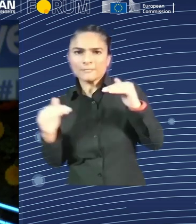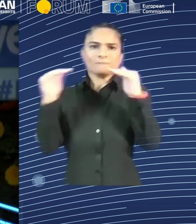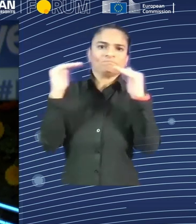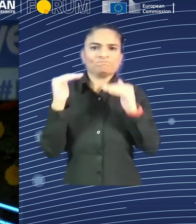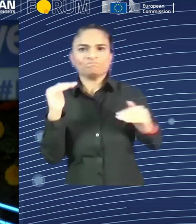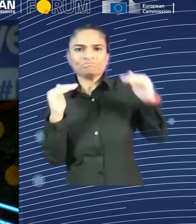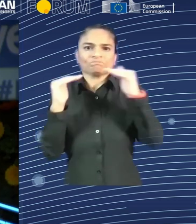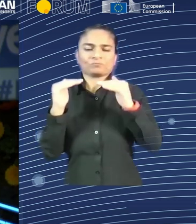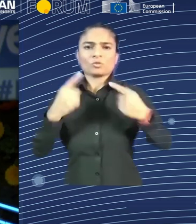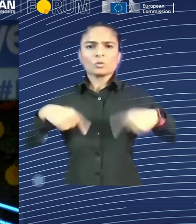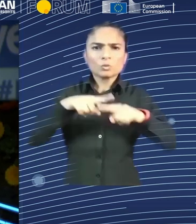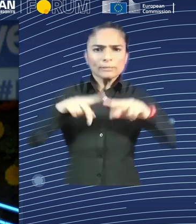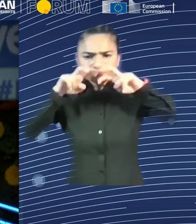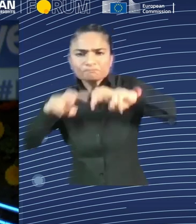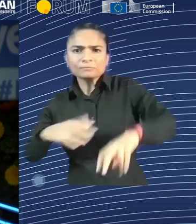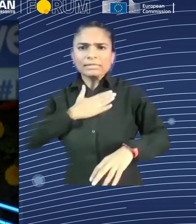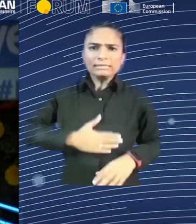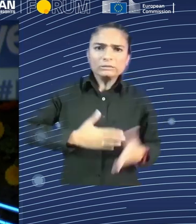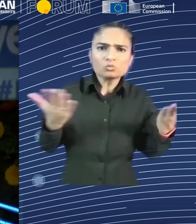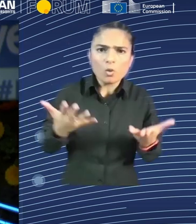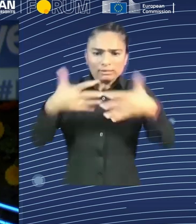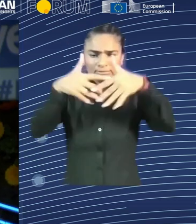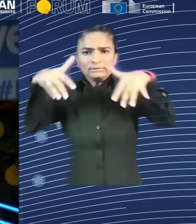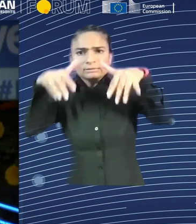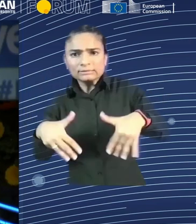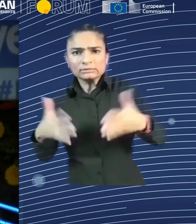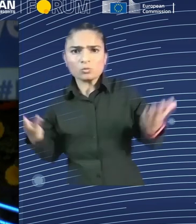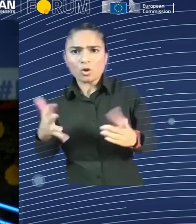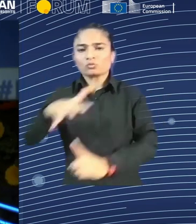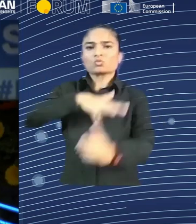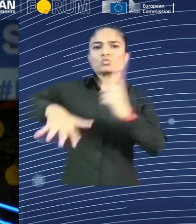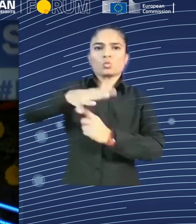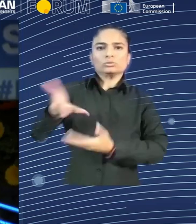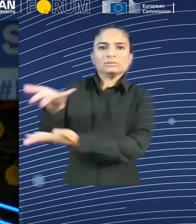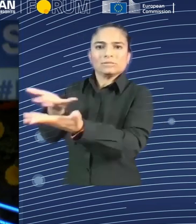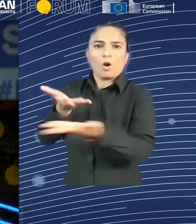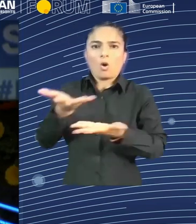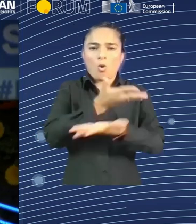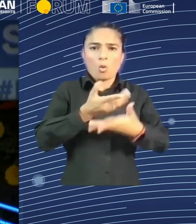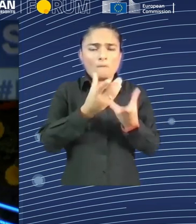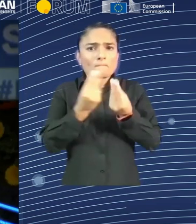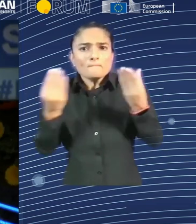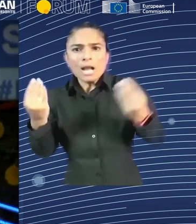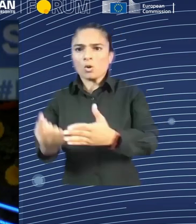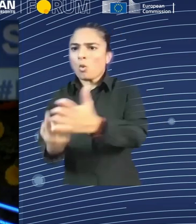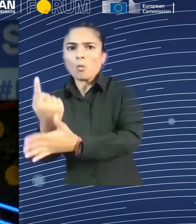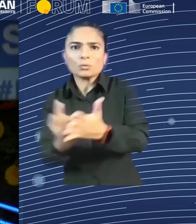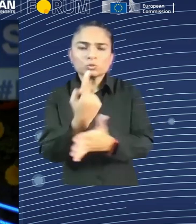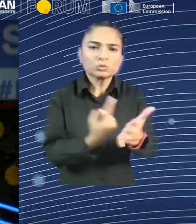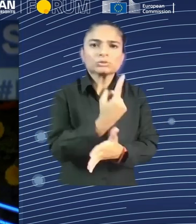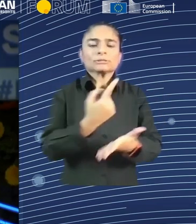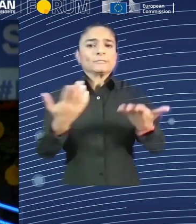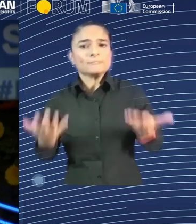social dialogue. There are so many opportunities there. And indeed, there might be differences across the world in terms of how